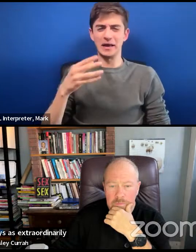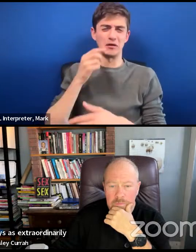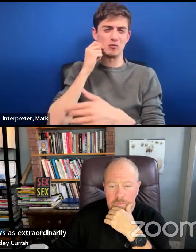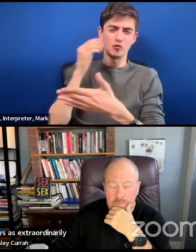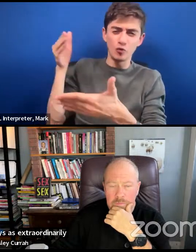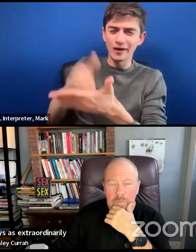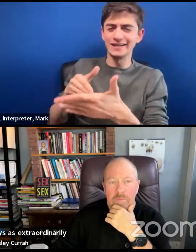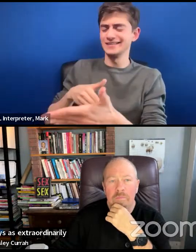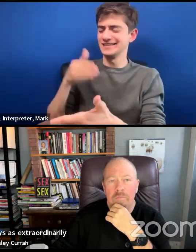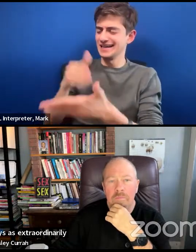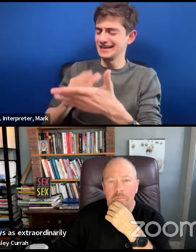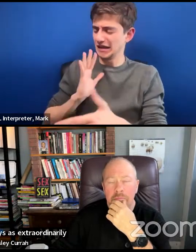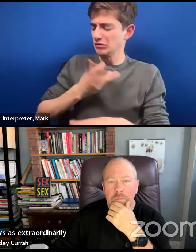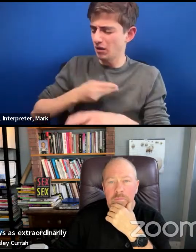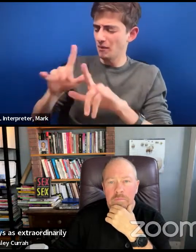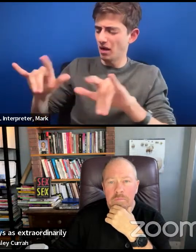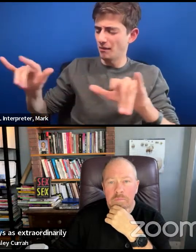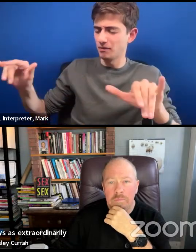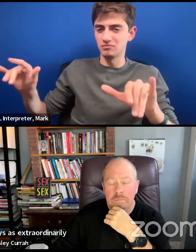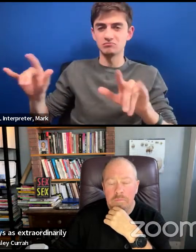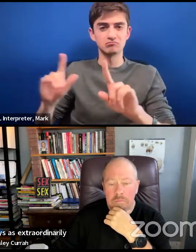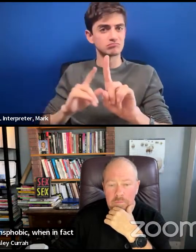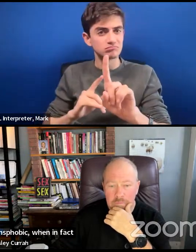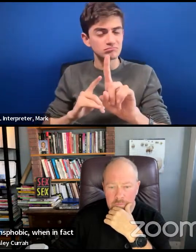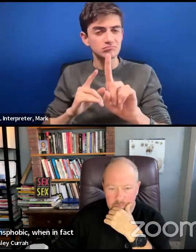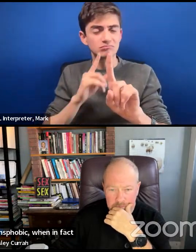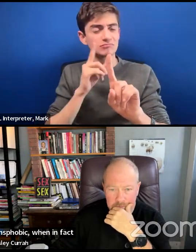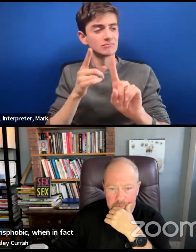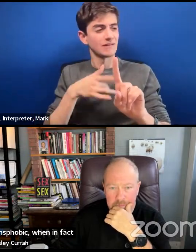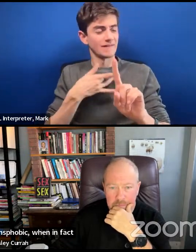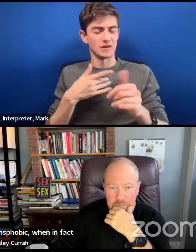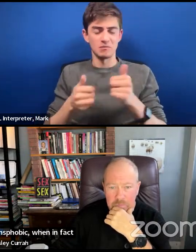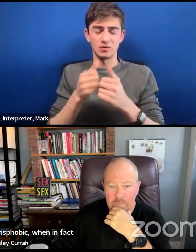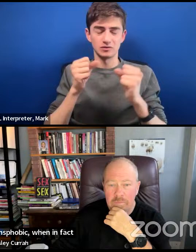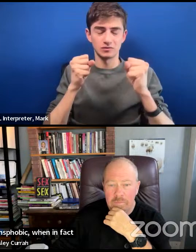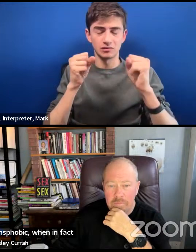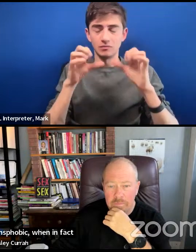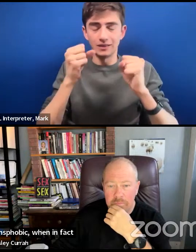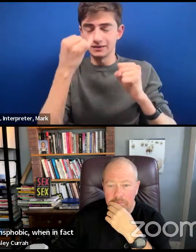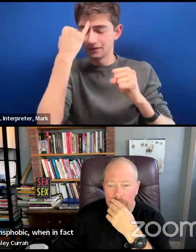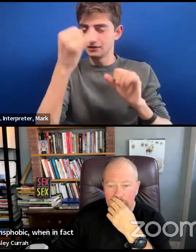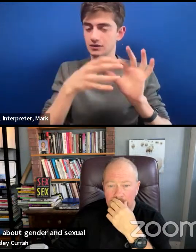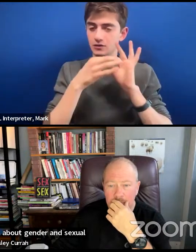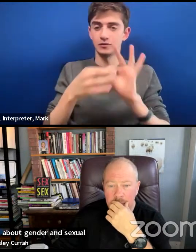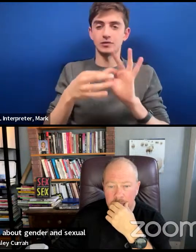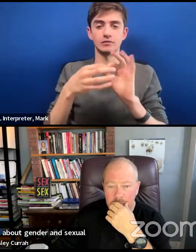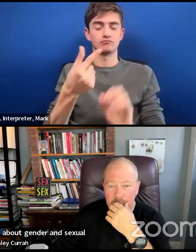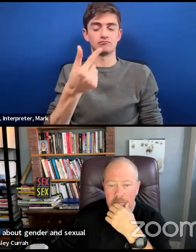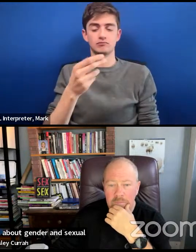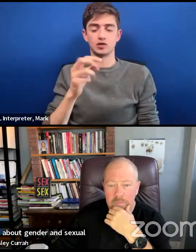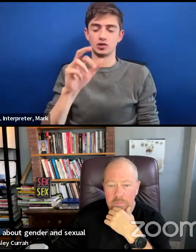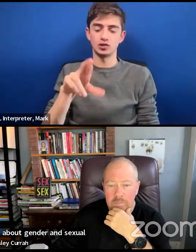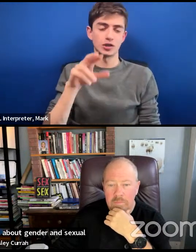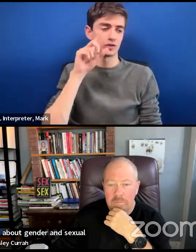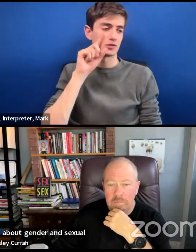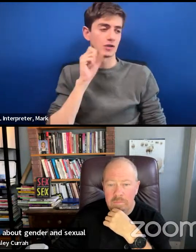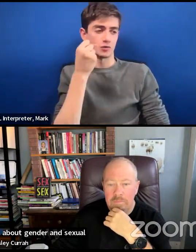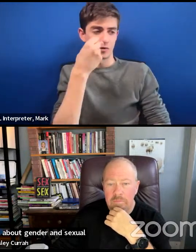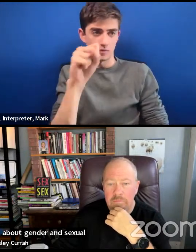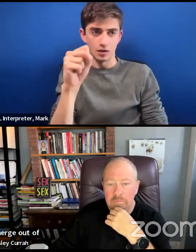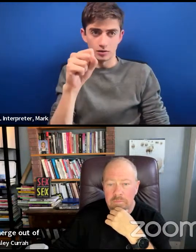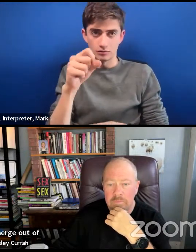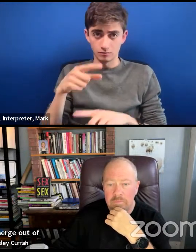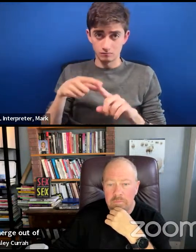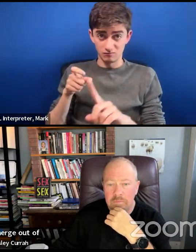most of our most amazing ideas about gender and sexual rebellion today emerge out of women's